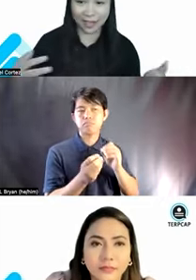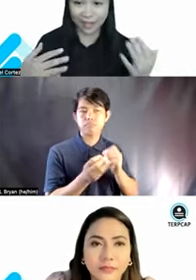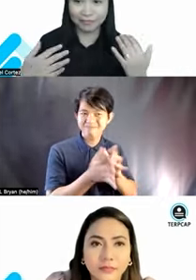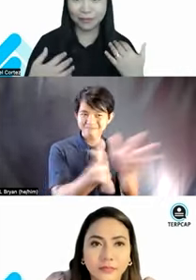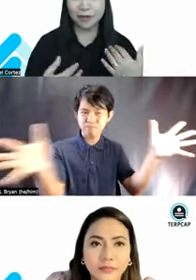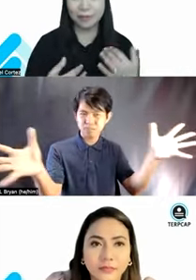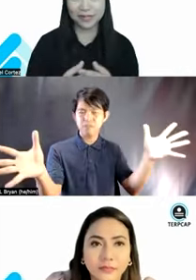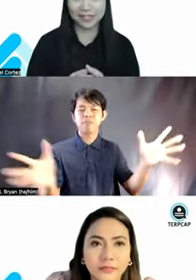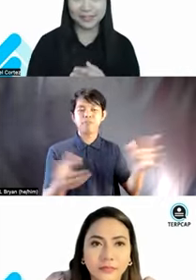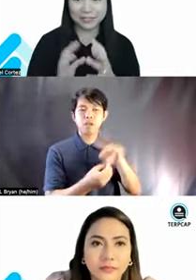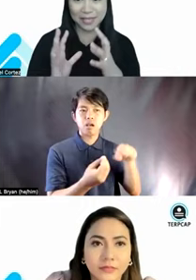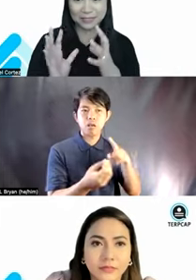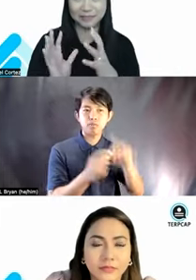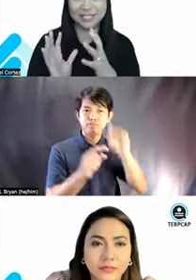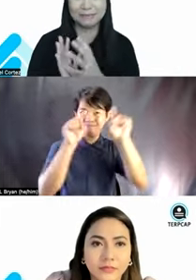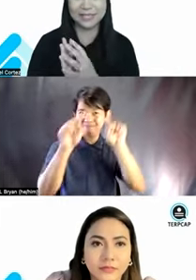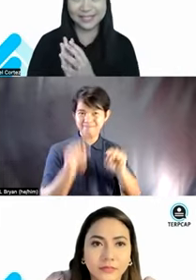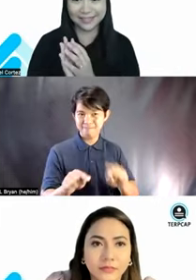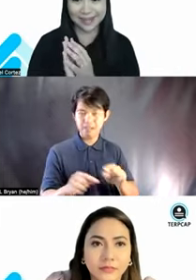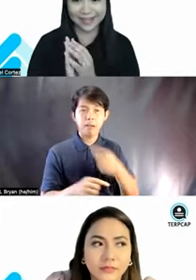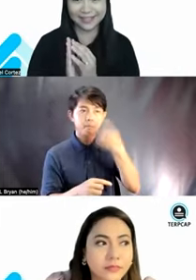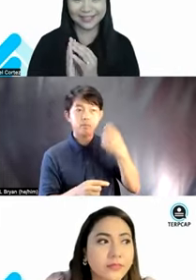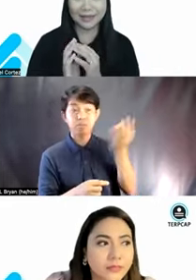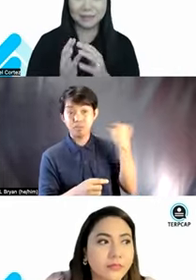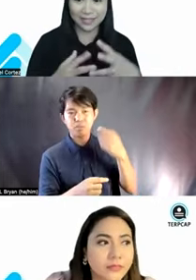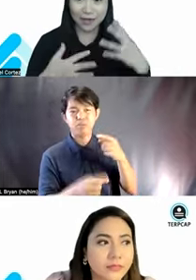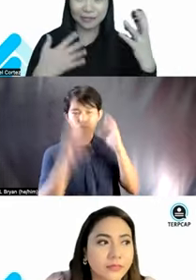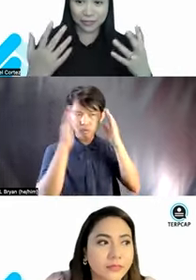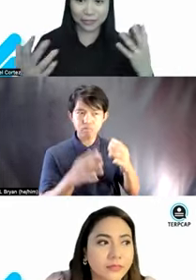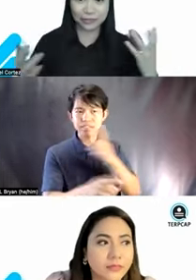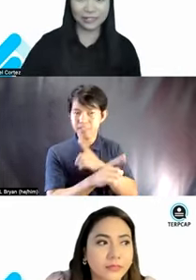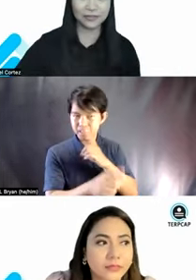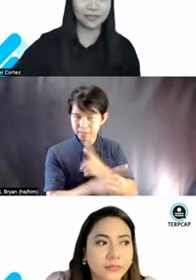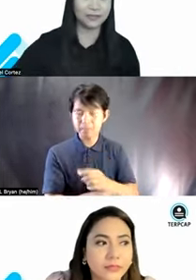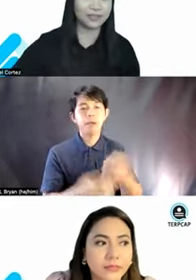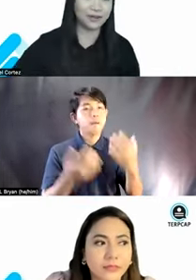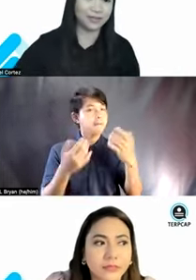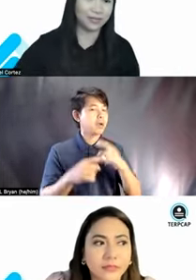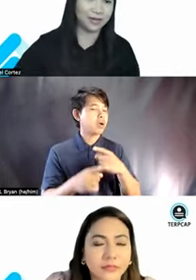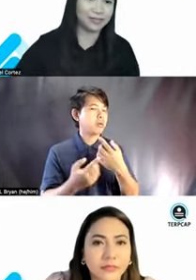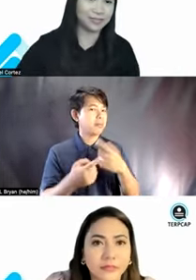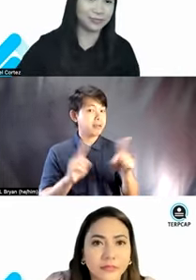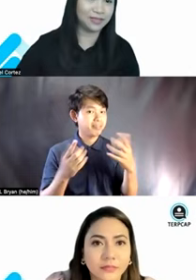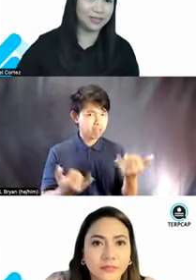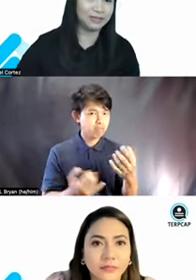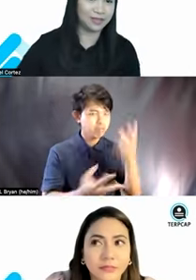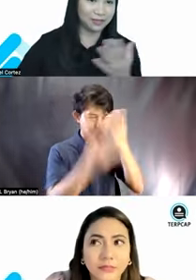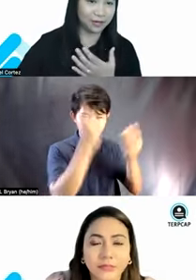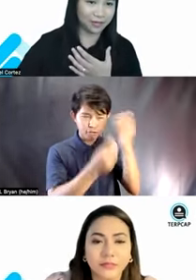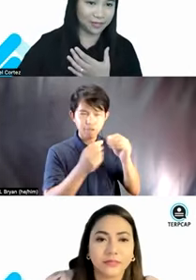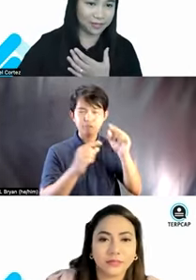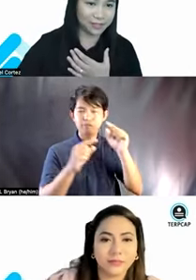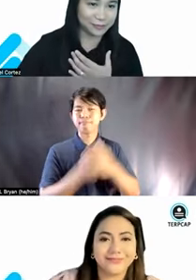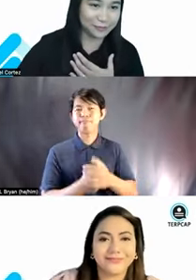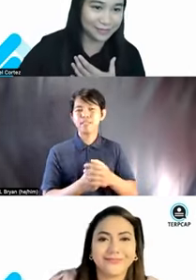past, I, I'm only operating in the space of disability, right? But now I'm also learning together with everyone. So thank